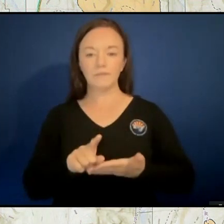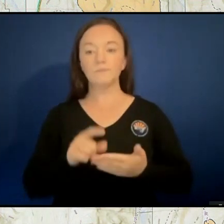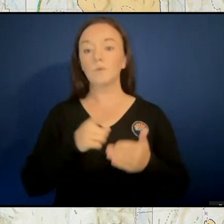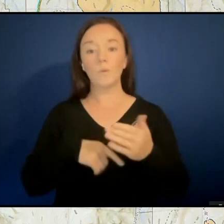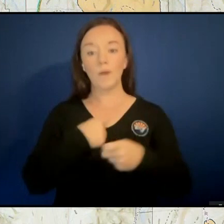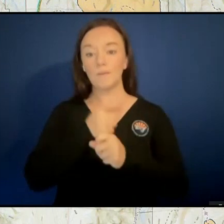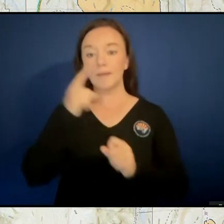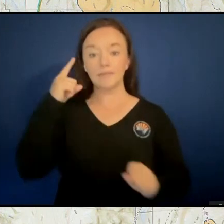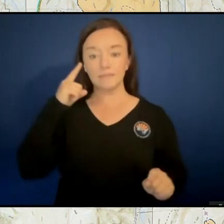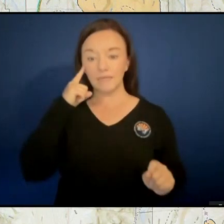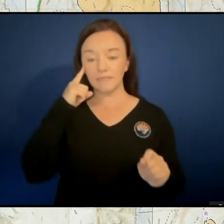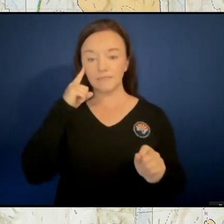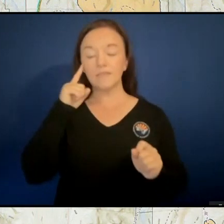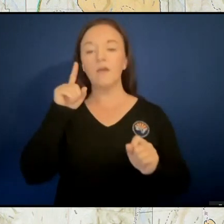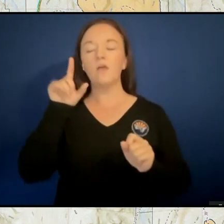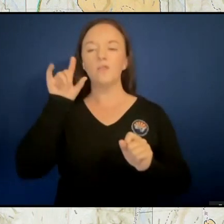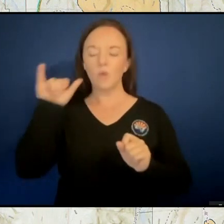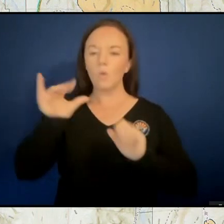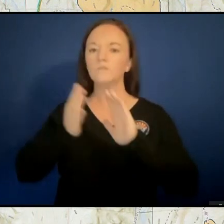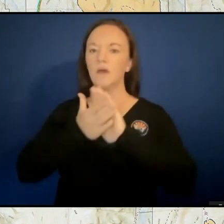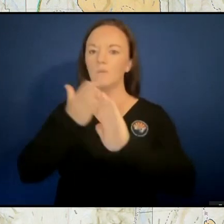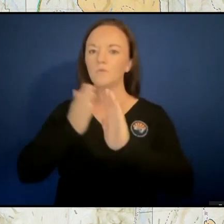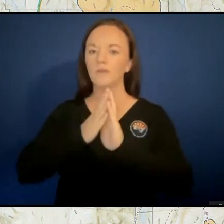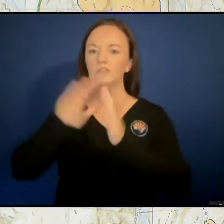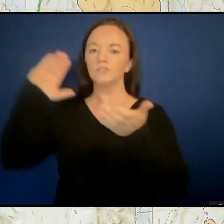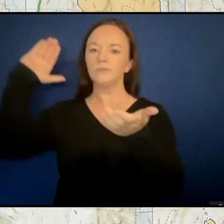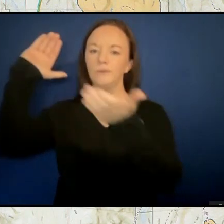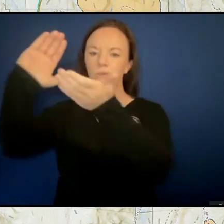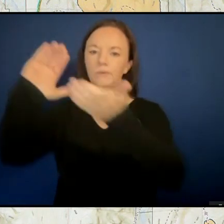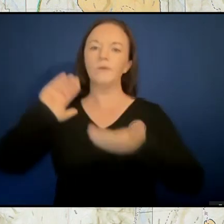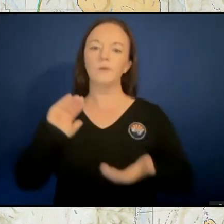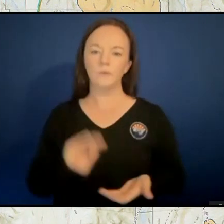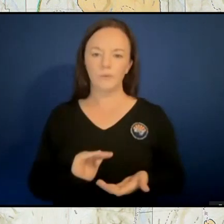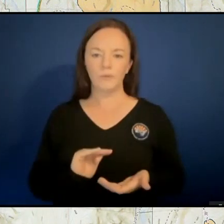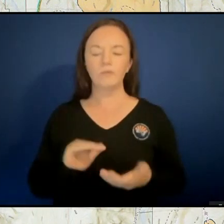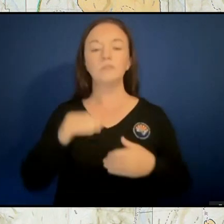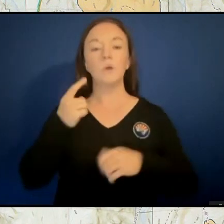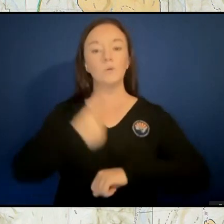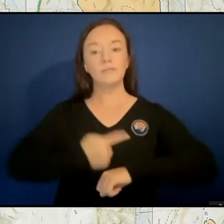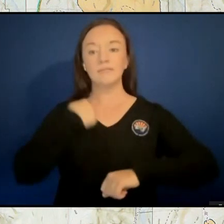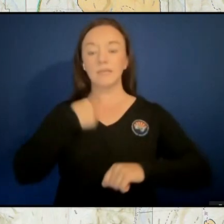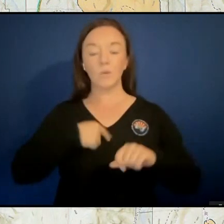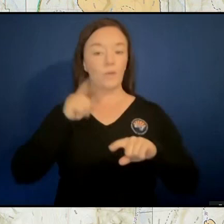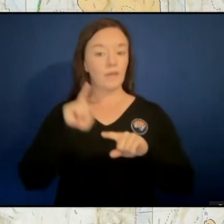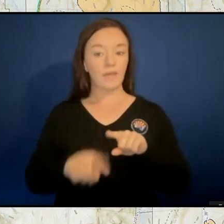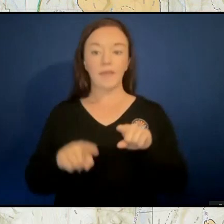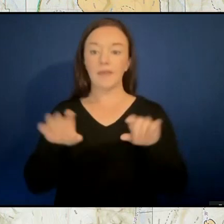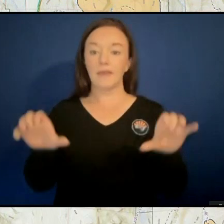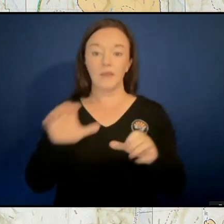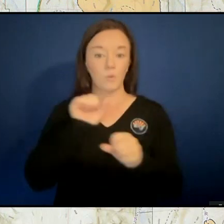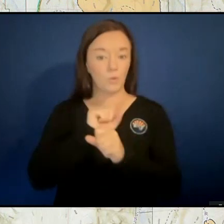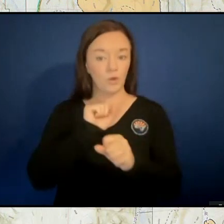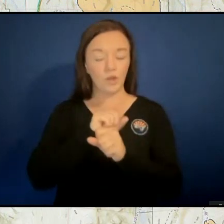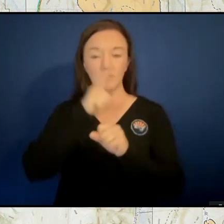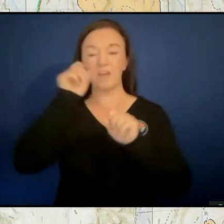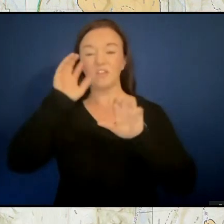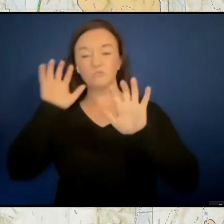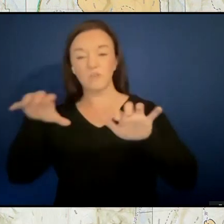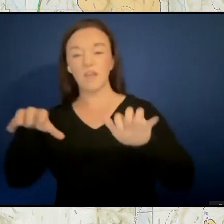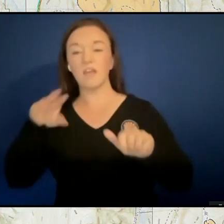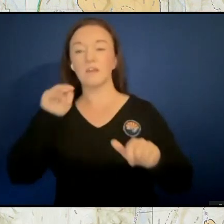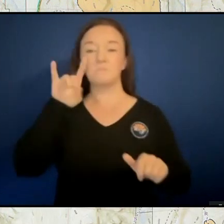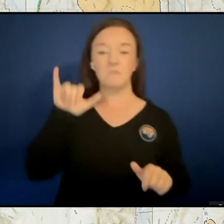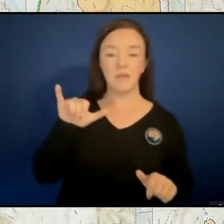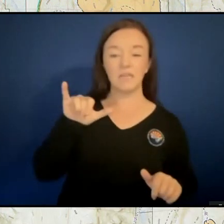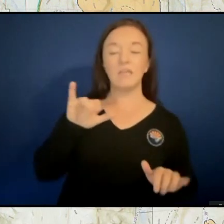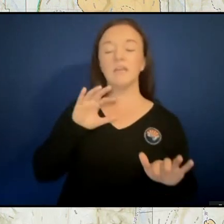down those operations. So on those days that we, we can't get work done, then we, um, you know, we're not having as many resources sitting